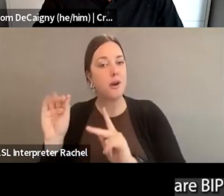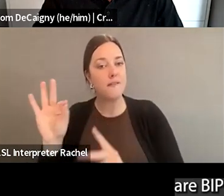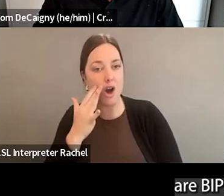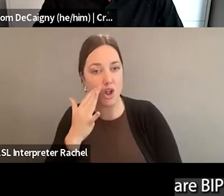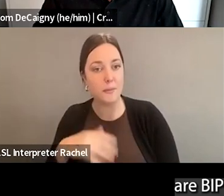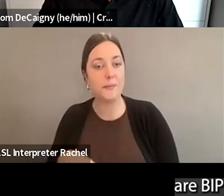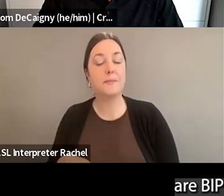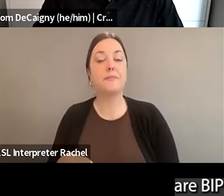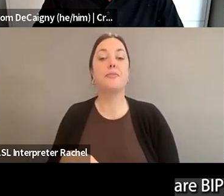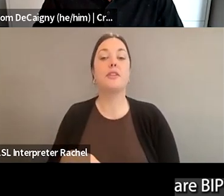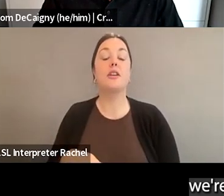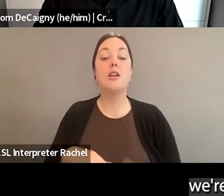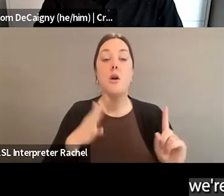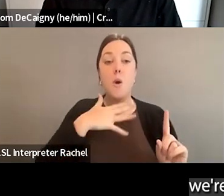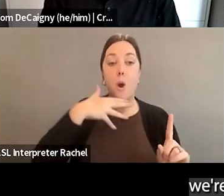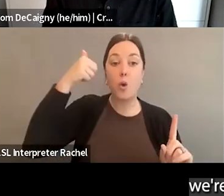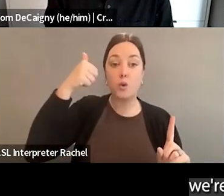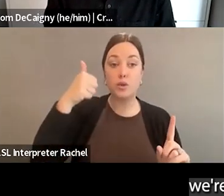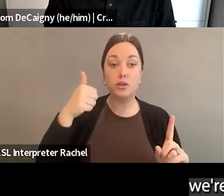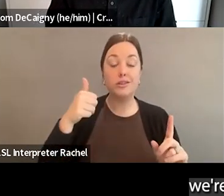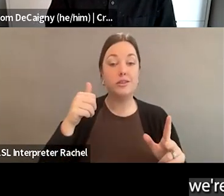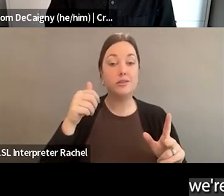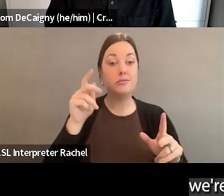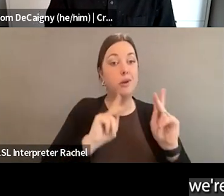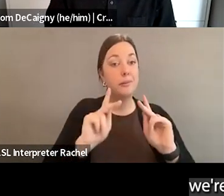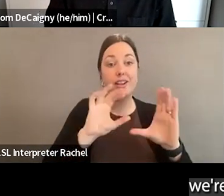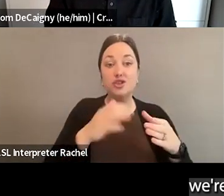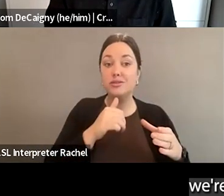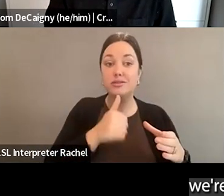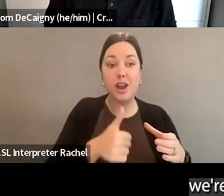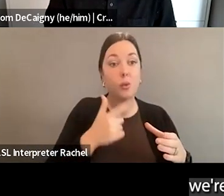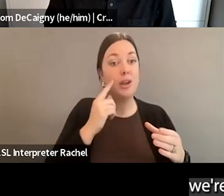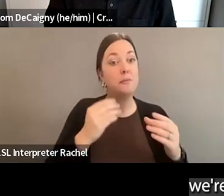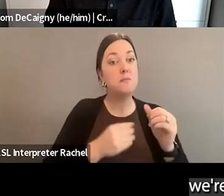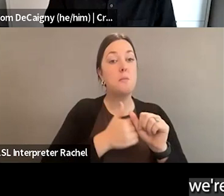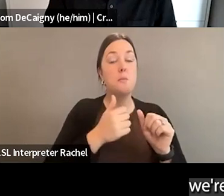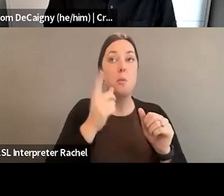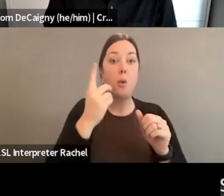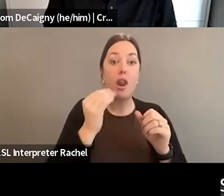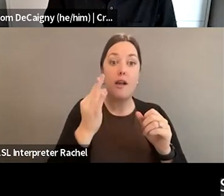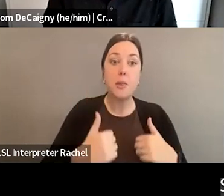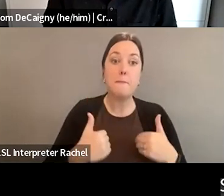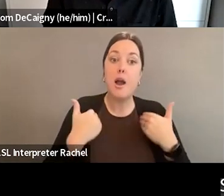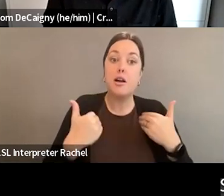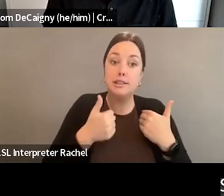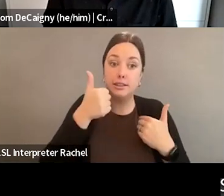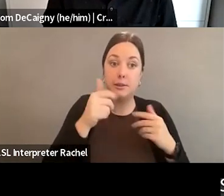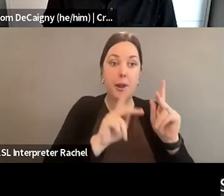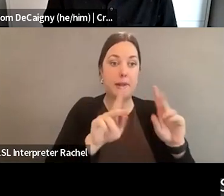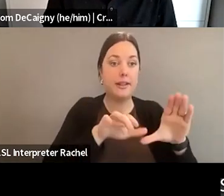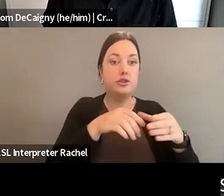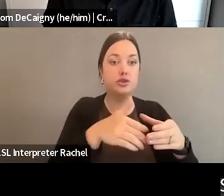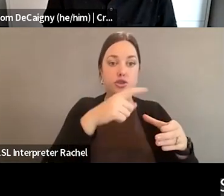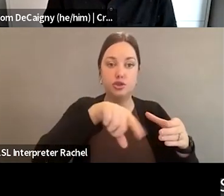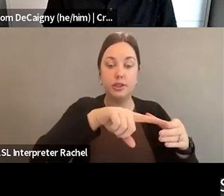while we're known for our elderly population here, we're one of the youngest populations in the country, an average age. So when you get that turnout,